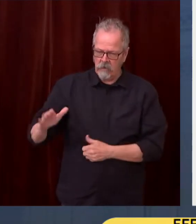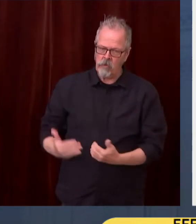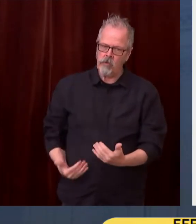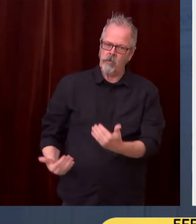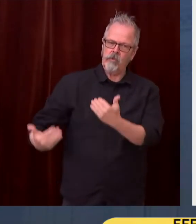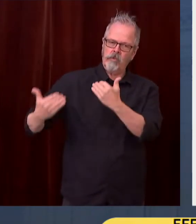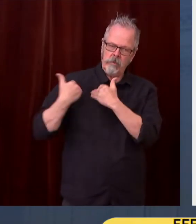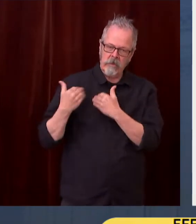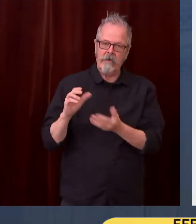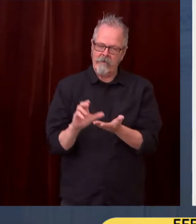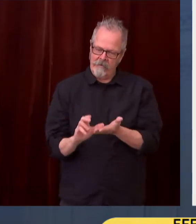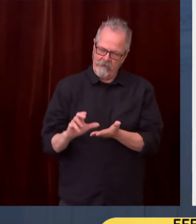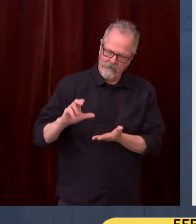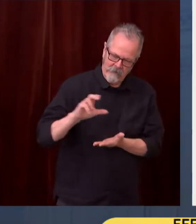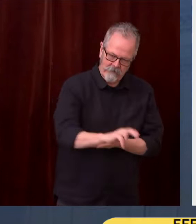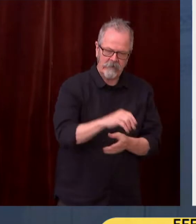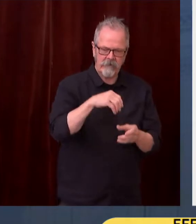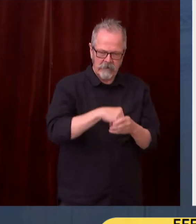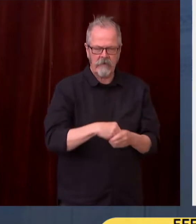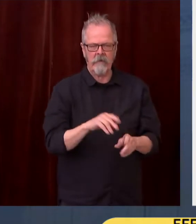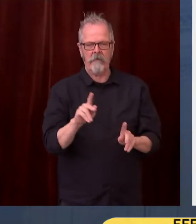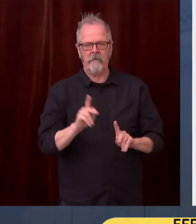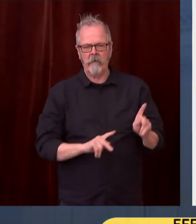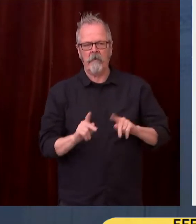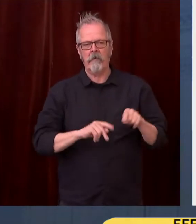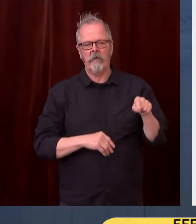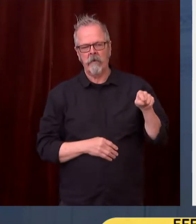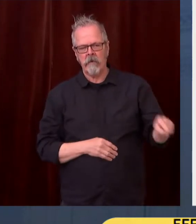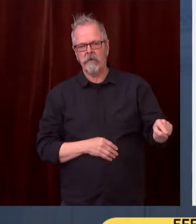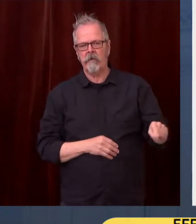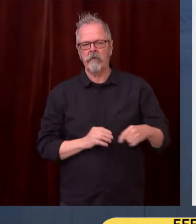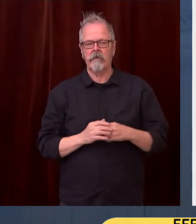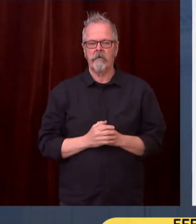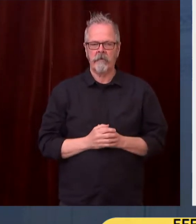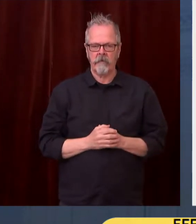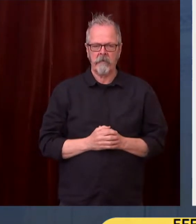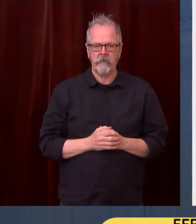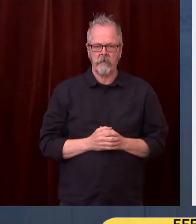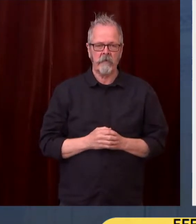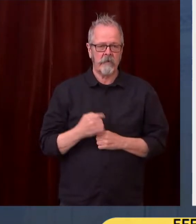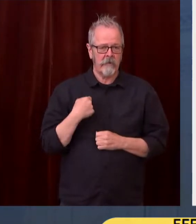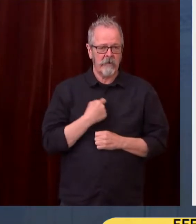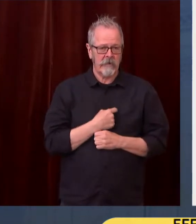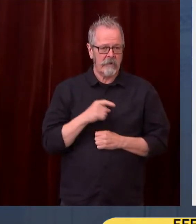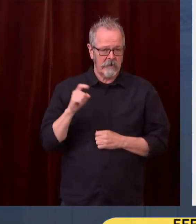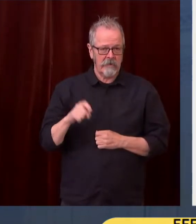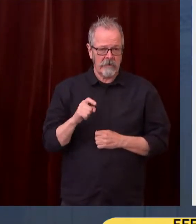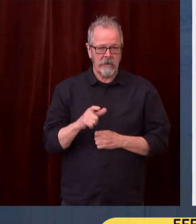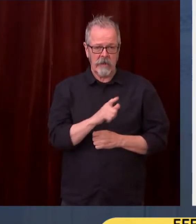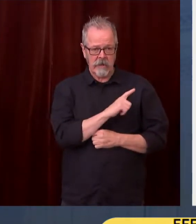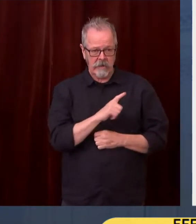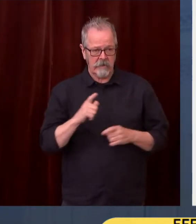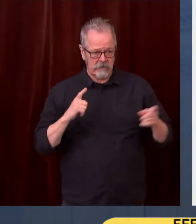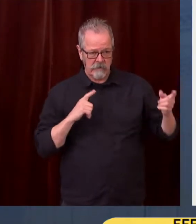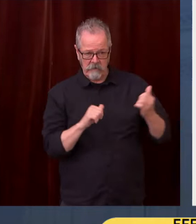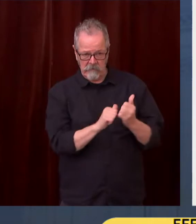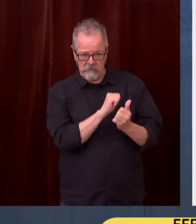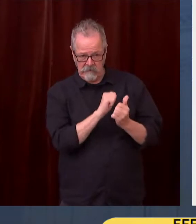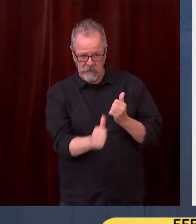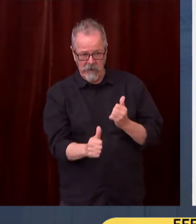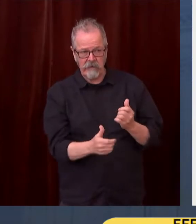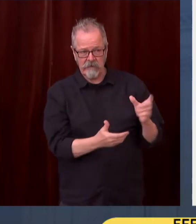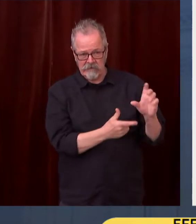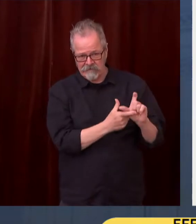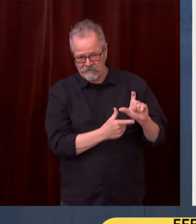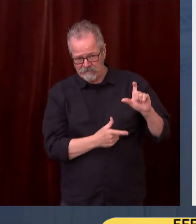Washingtonians. We need the legislature to invest heavily in affordable housing and homelessness. We urge maximum investment